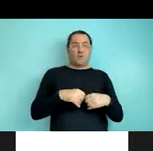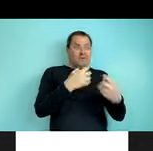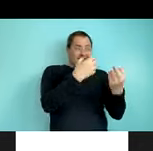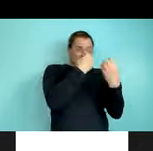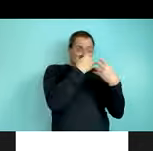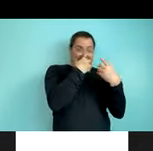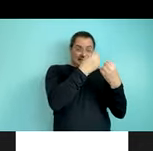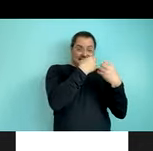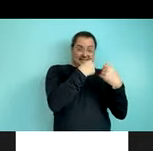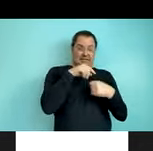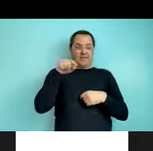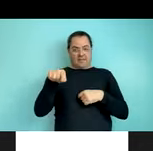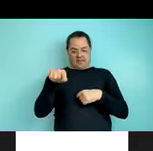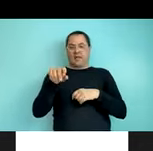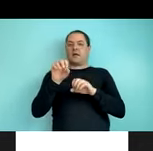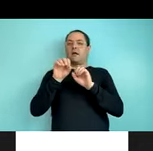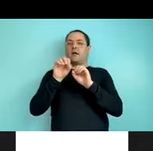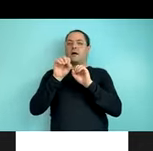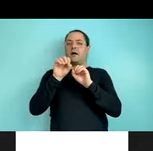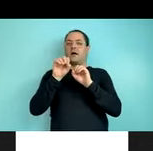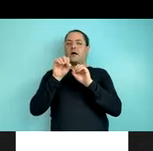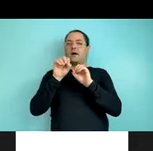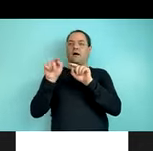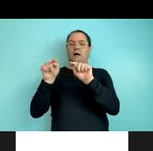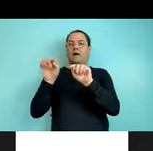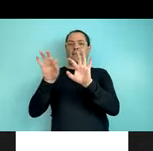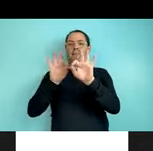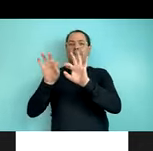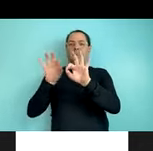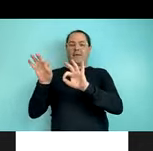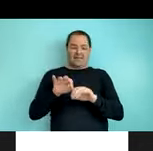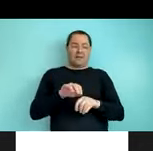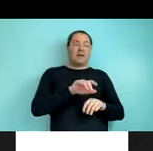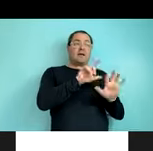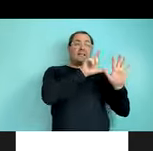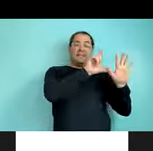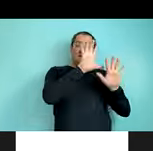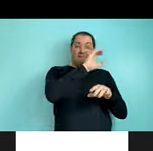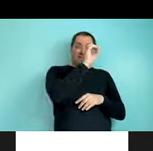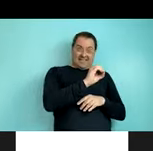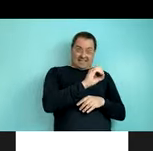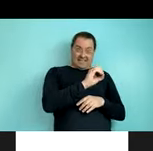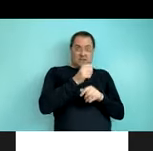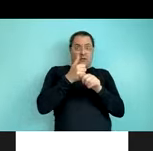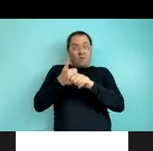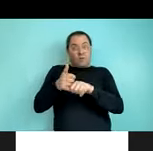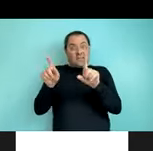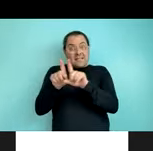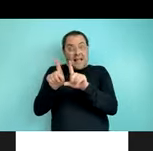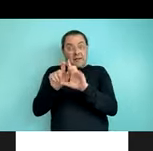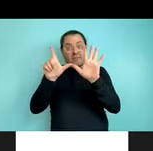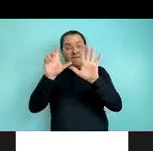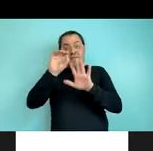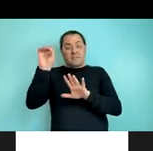same across all conditions, because everybody saw the two orders in the same 75-25 split. And the idea is